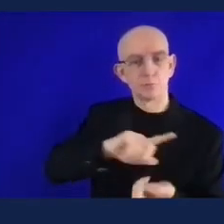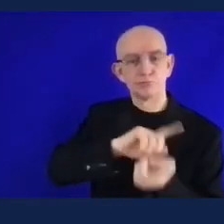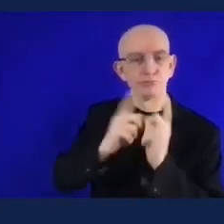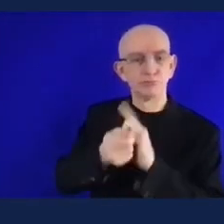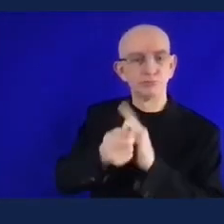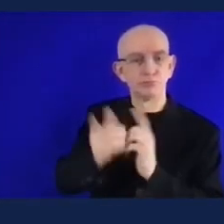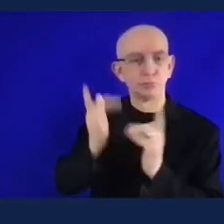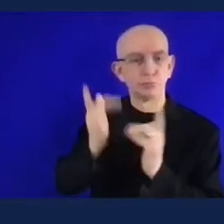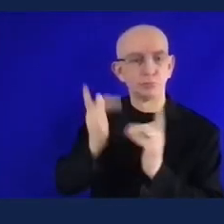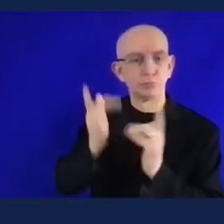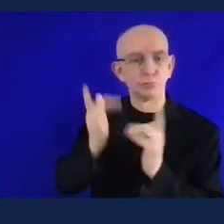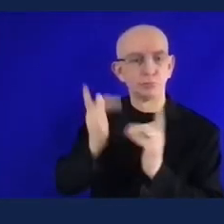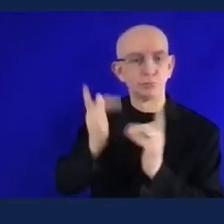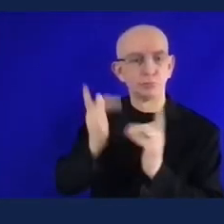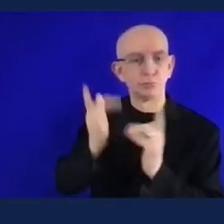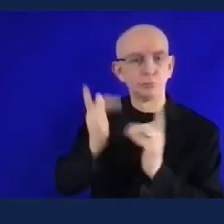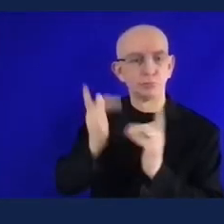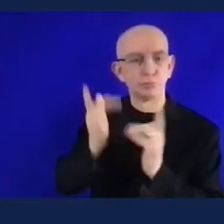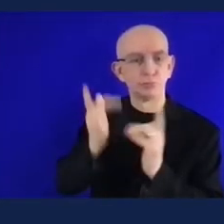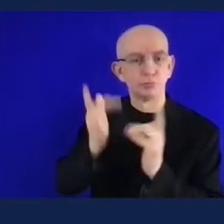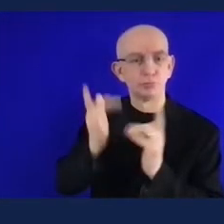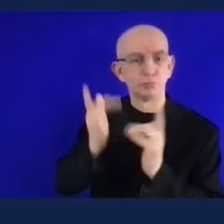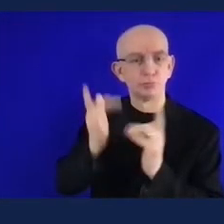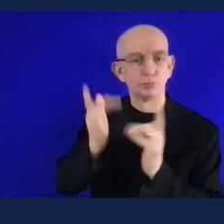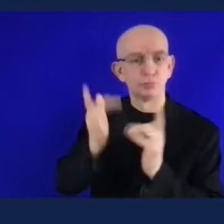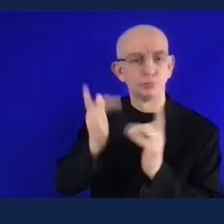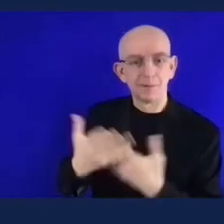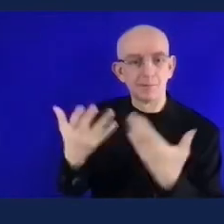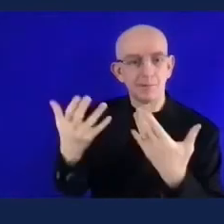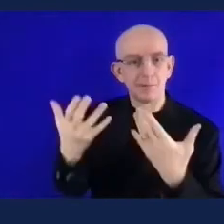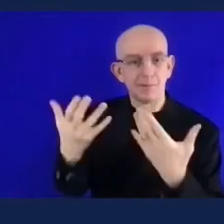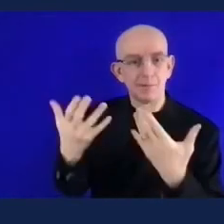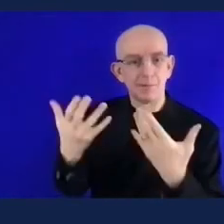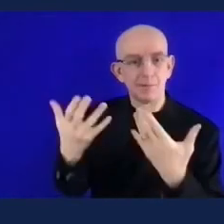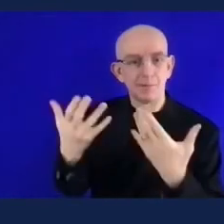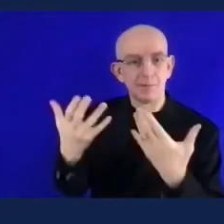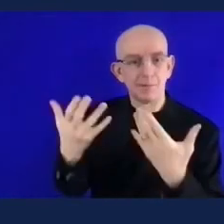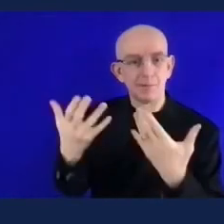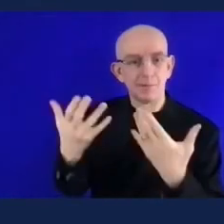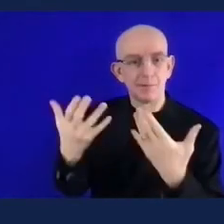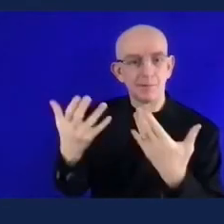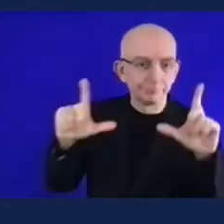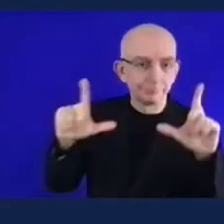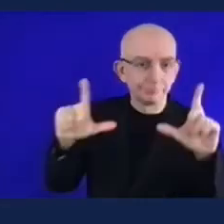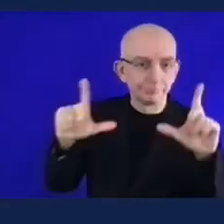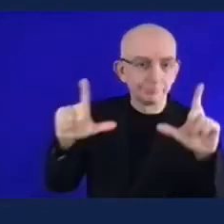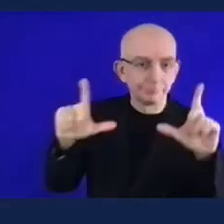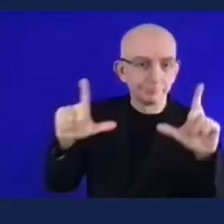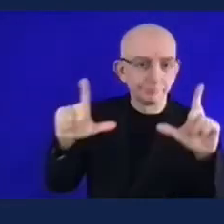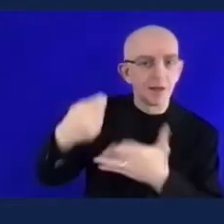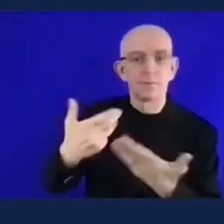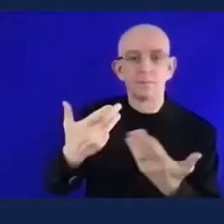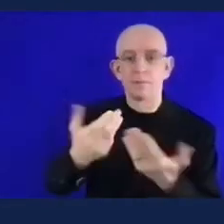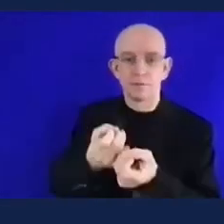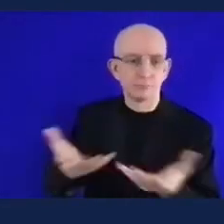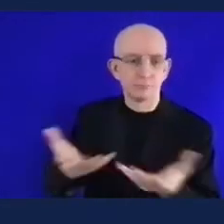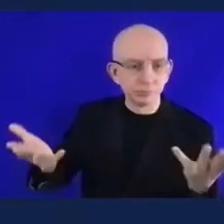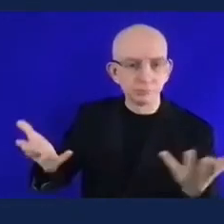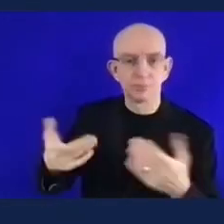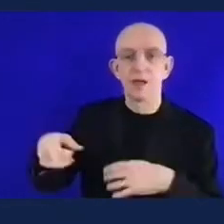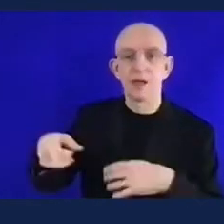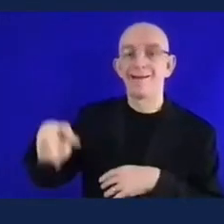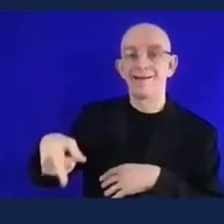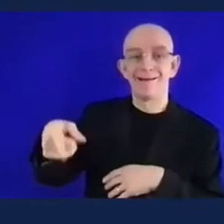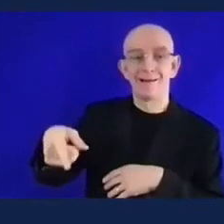opportunity for us to really change hollywood and i think we'll look back in 20 years time in horror at the discrimination